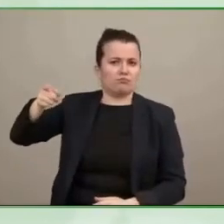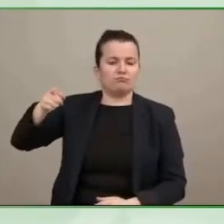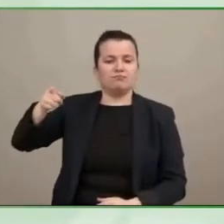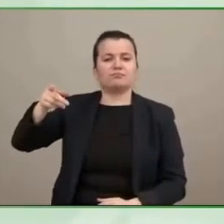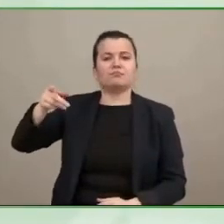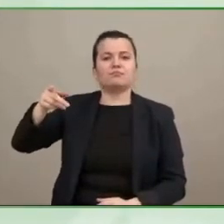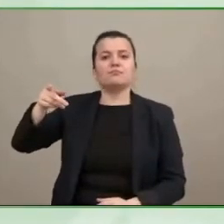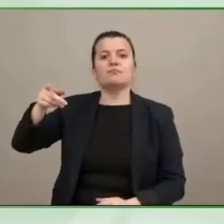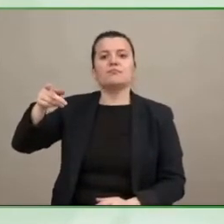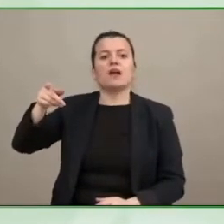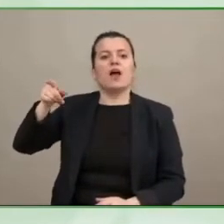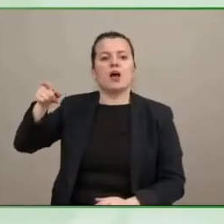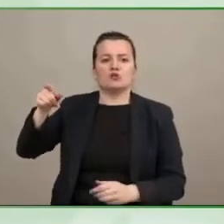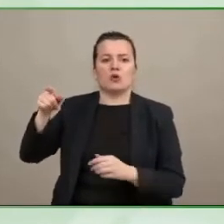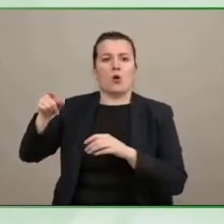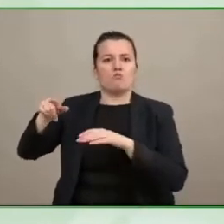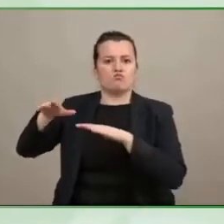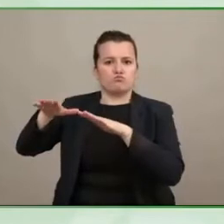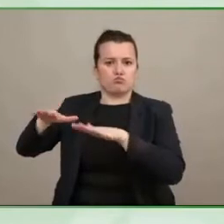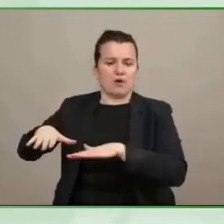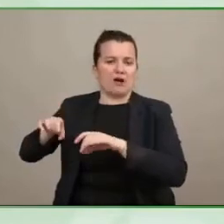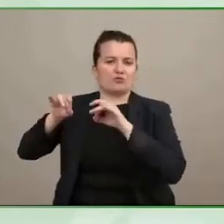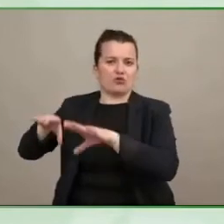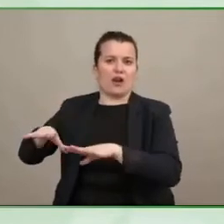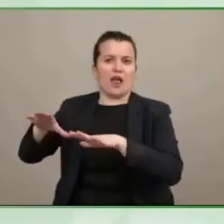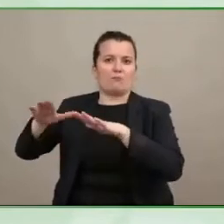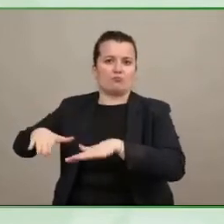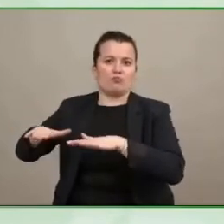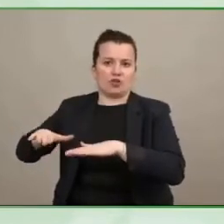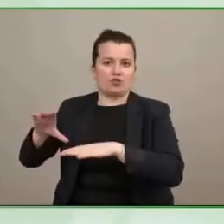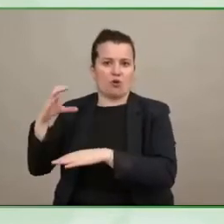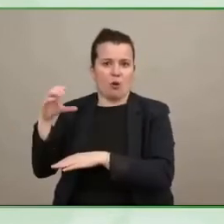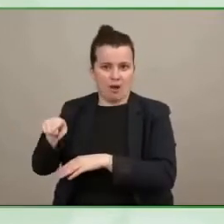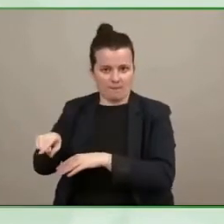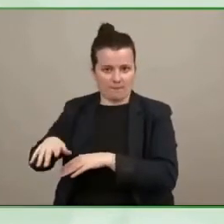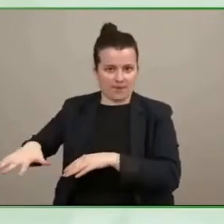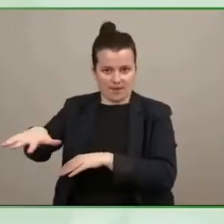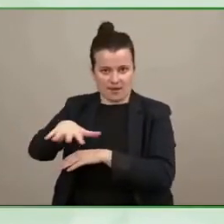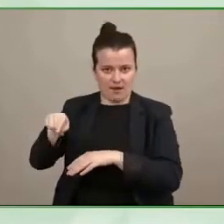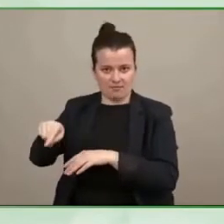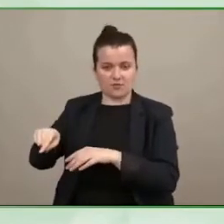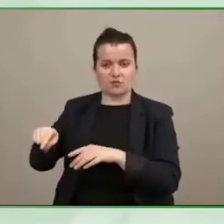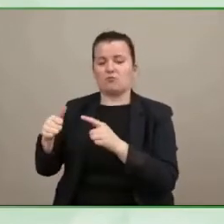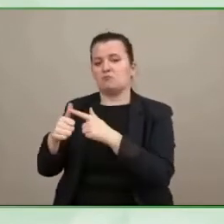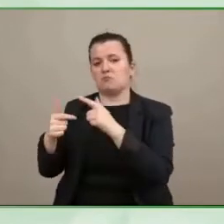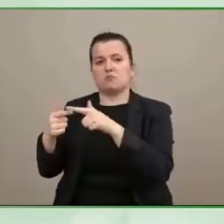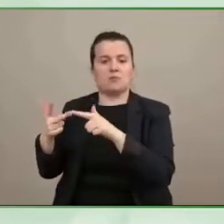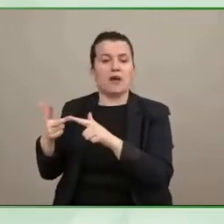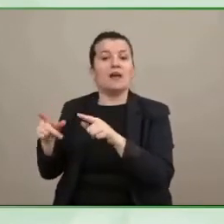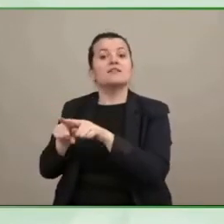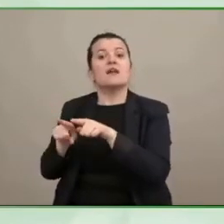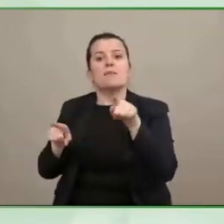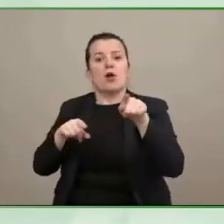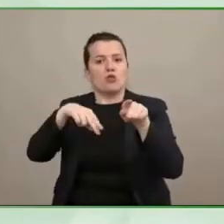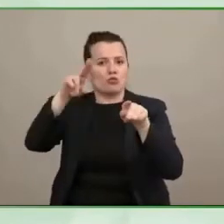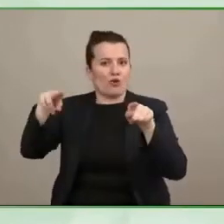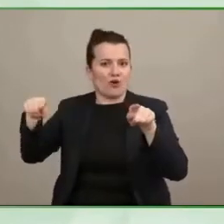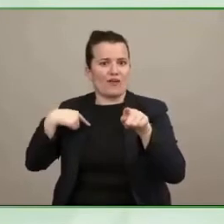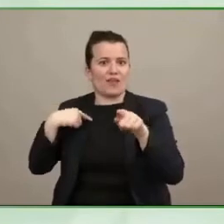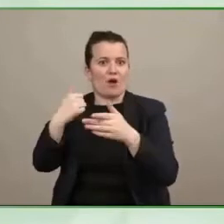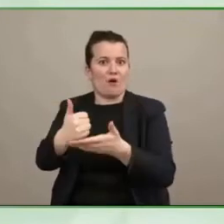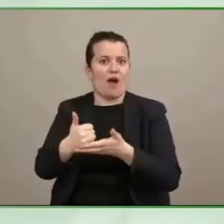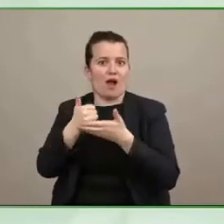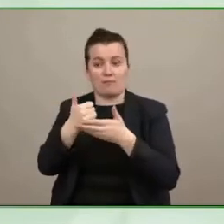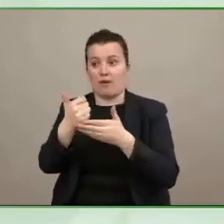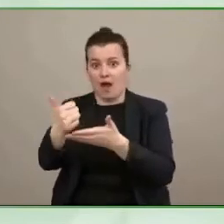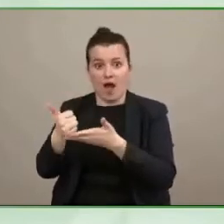and thanks to the norwegian department of transportation i had the contracts from norway that is invaluable